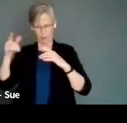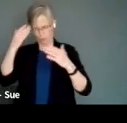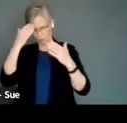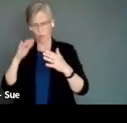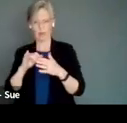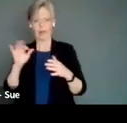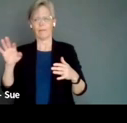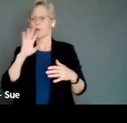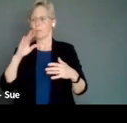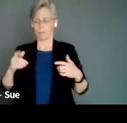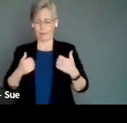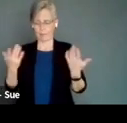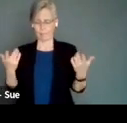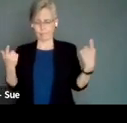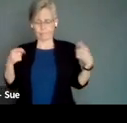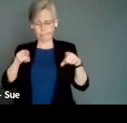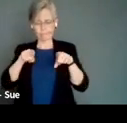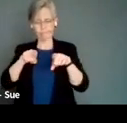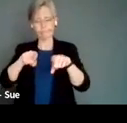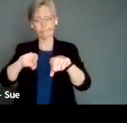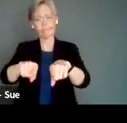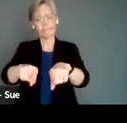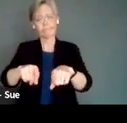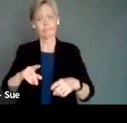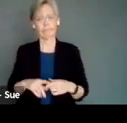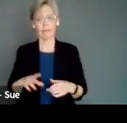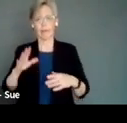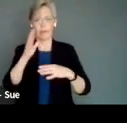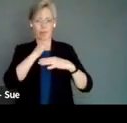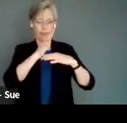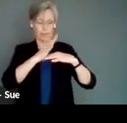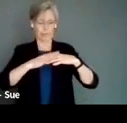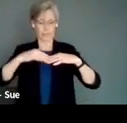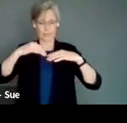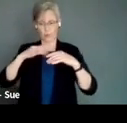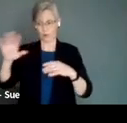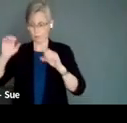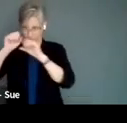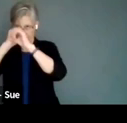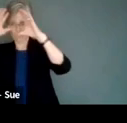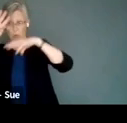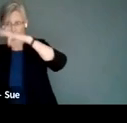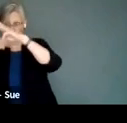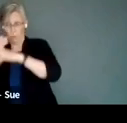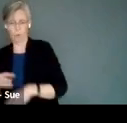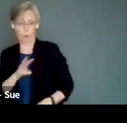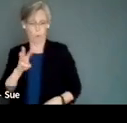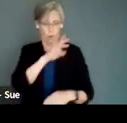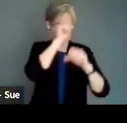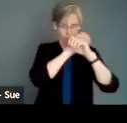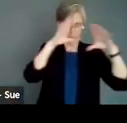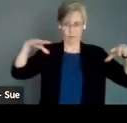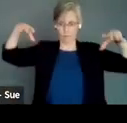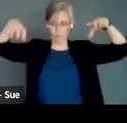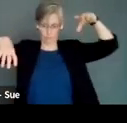parallel pathways, you have the Indigenous worldview here, and you would have a Western worldview here. And this space in between is what